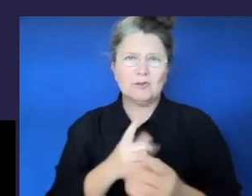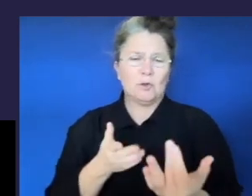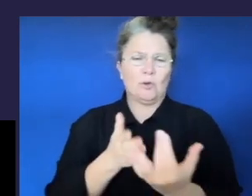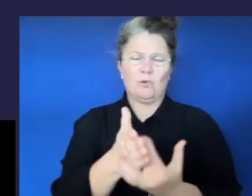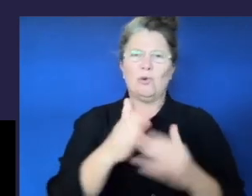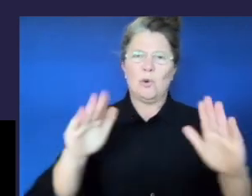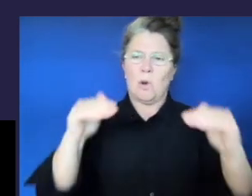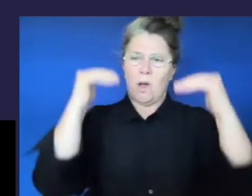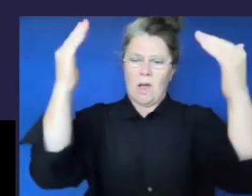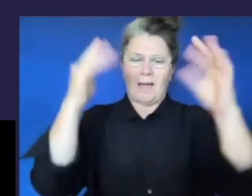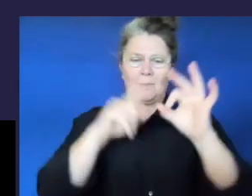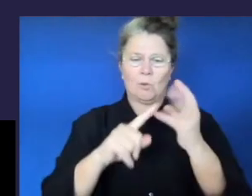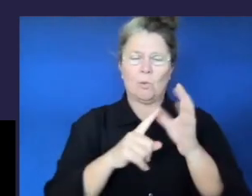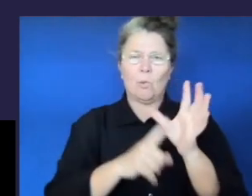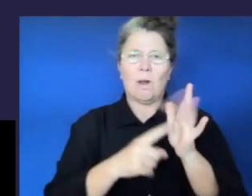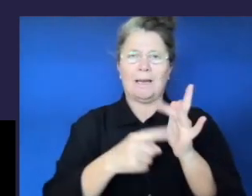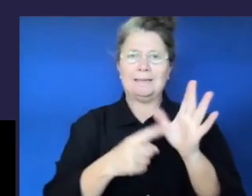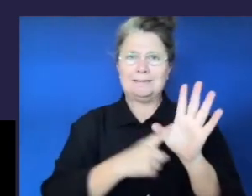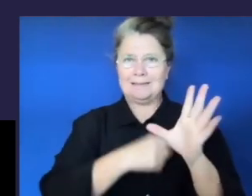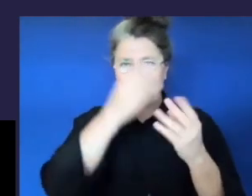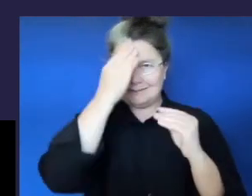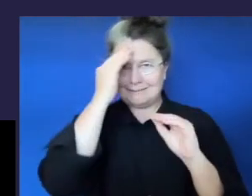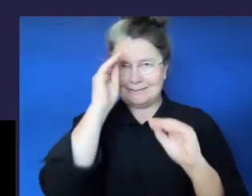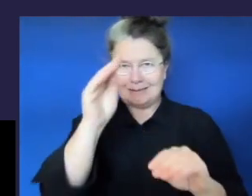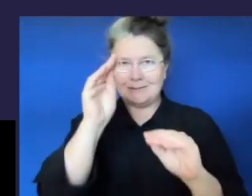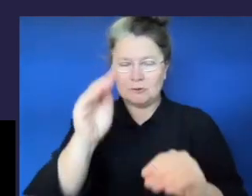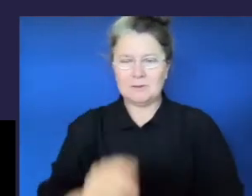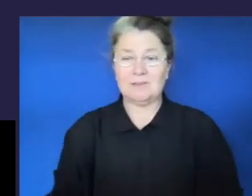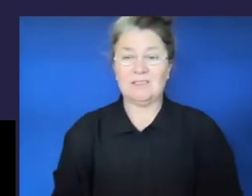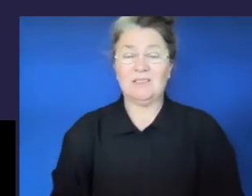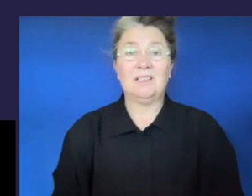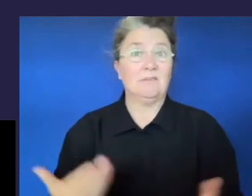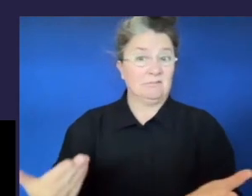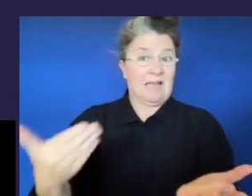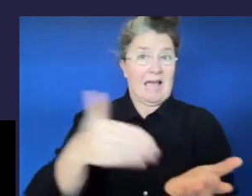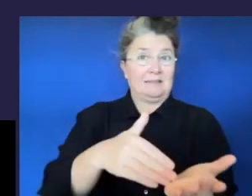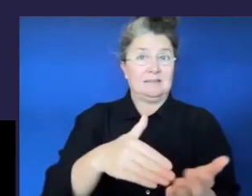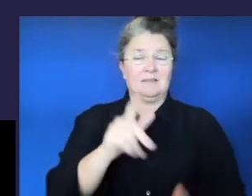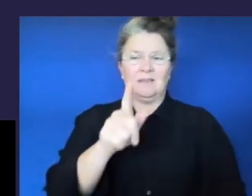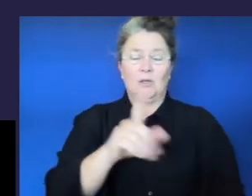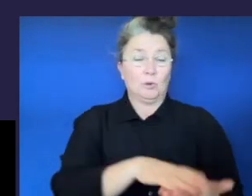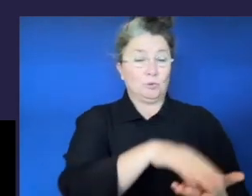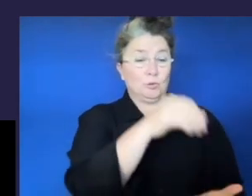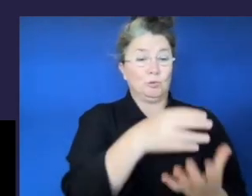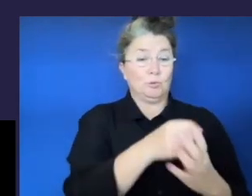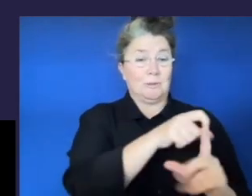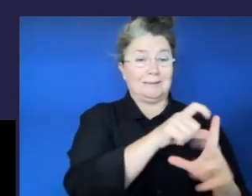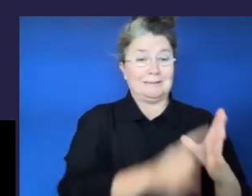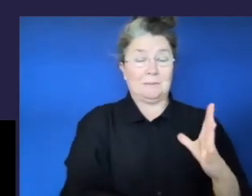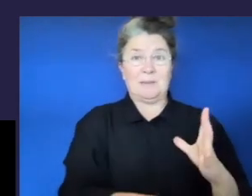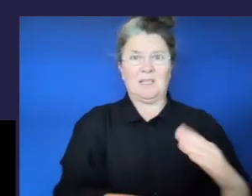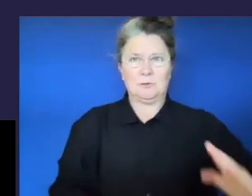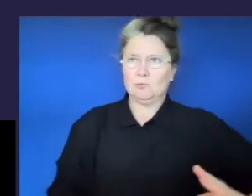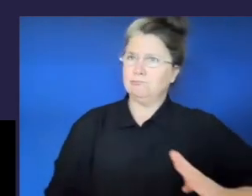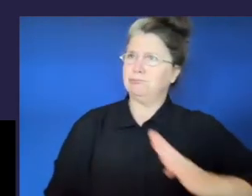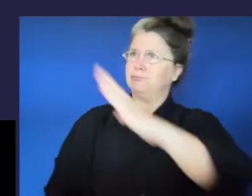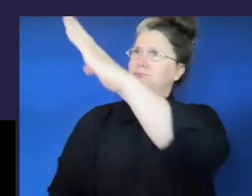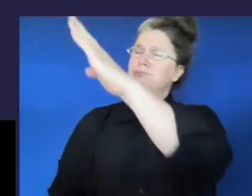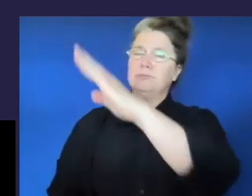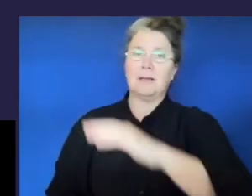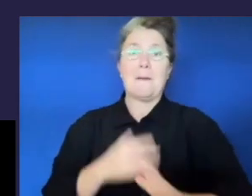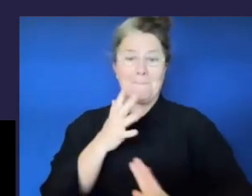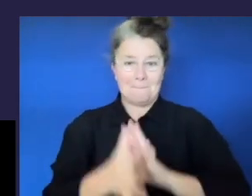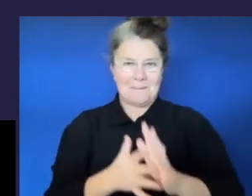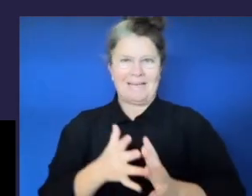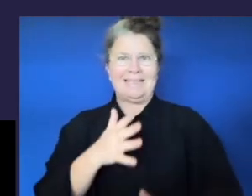In addition, for students with disability to thrive, they need to be taught in ways that genuinely support them to learn, form relationships